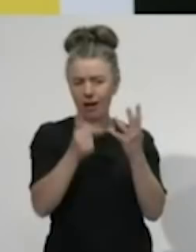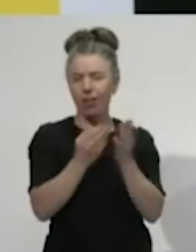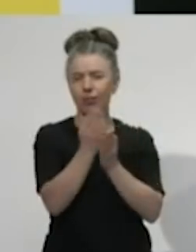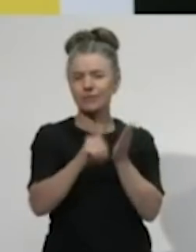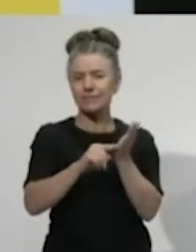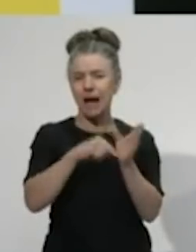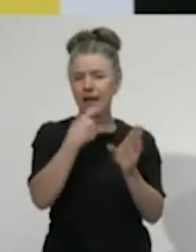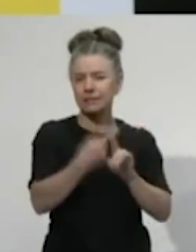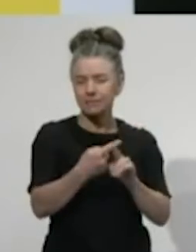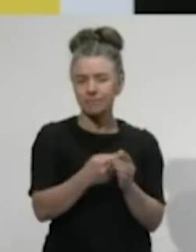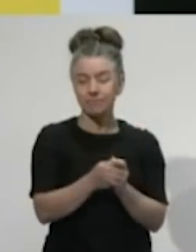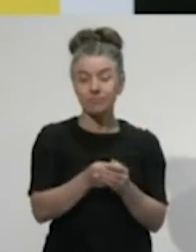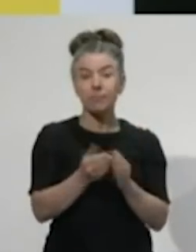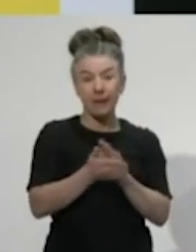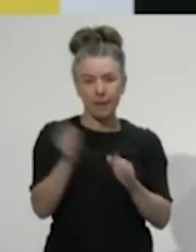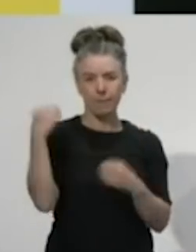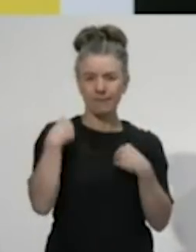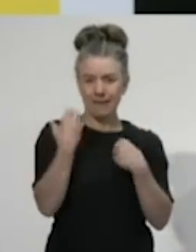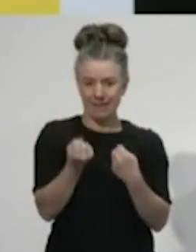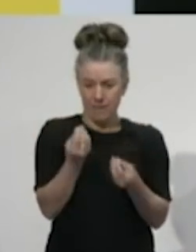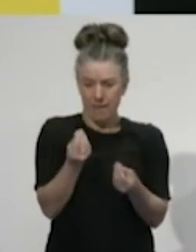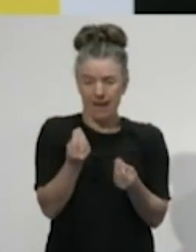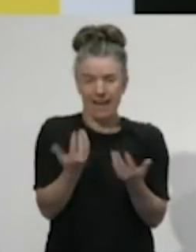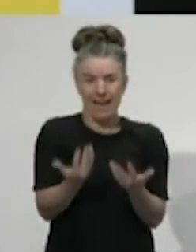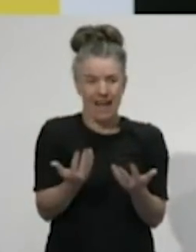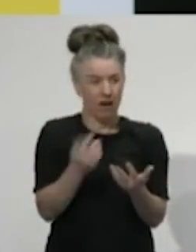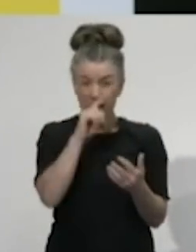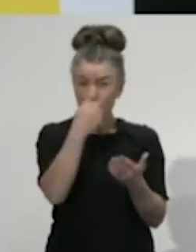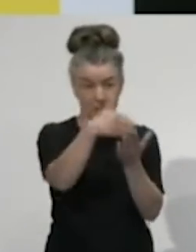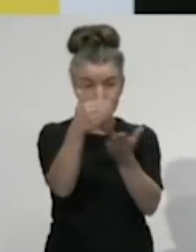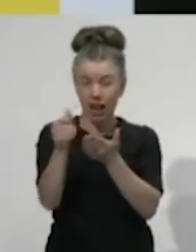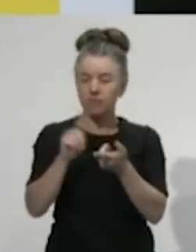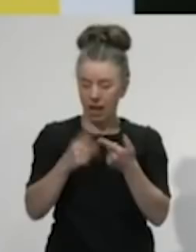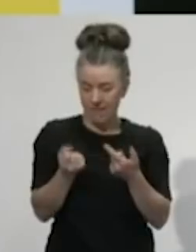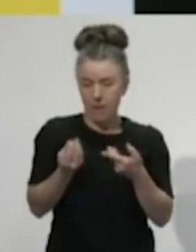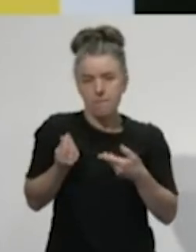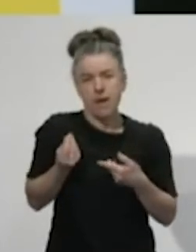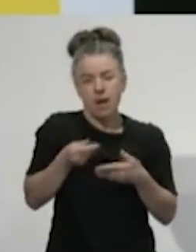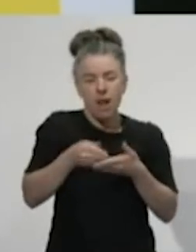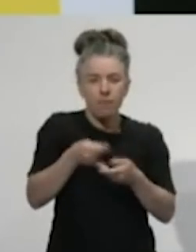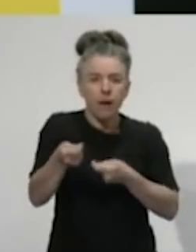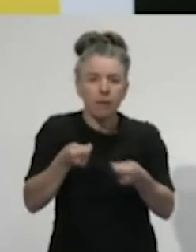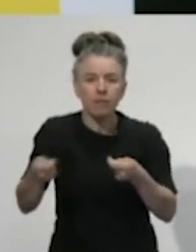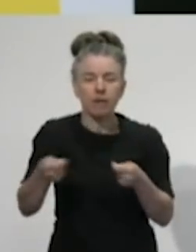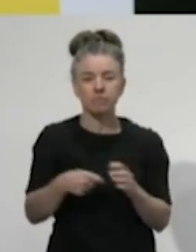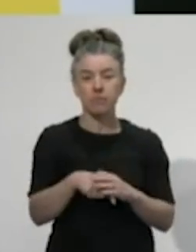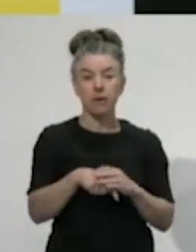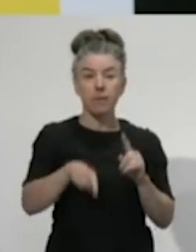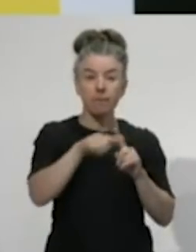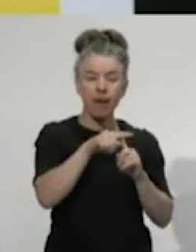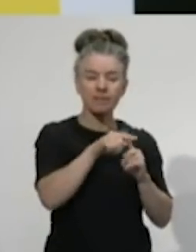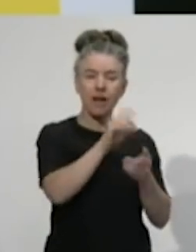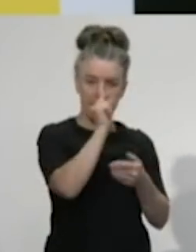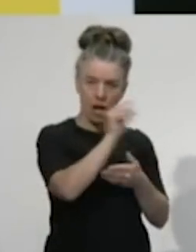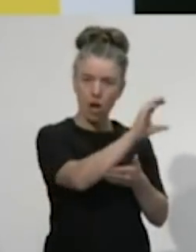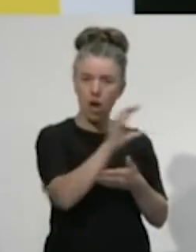aimed at freeing up cash flow to support businesses when they couldn't trade. And our no-interest loan scheme provides much-needed cash for things like